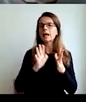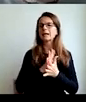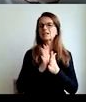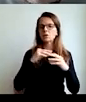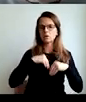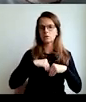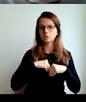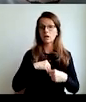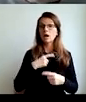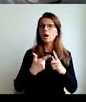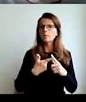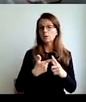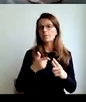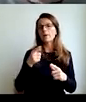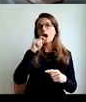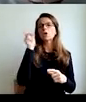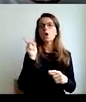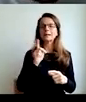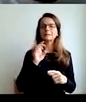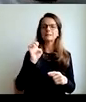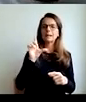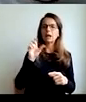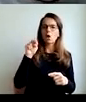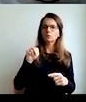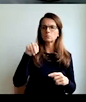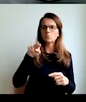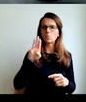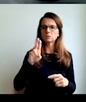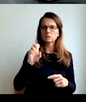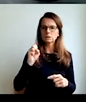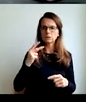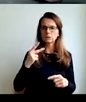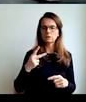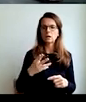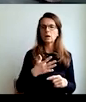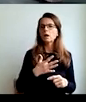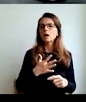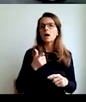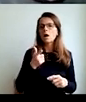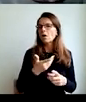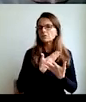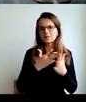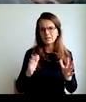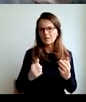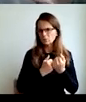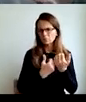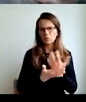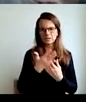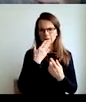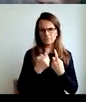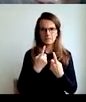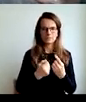similar. of course arrogance of Elon Musk who, of course, unemployment